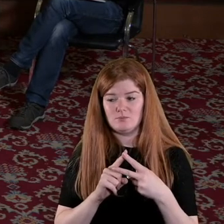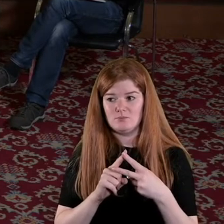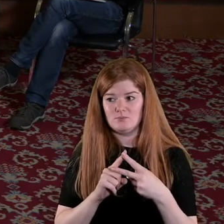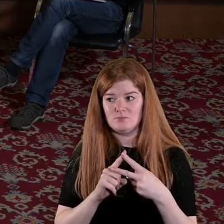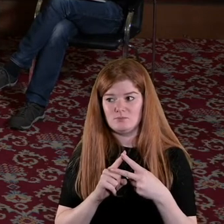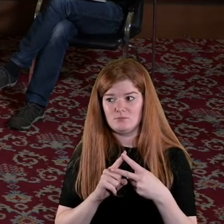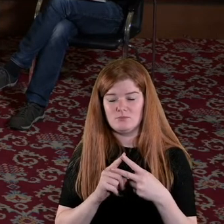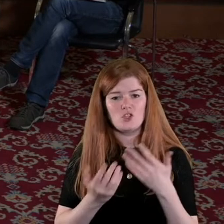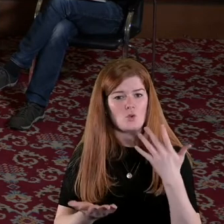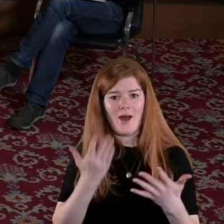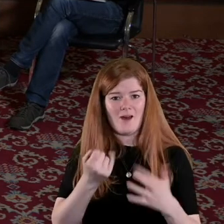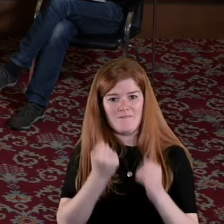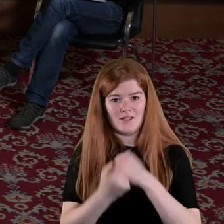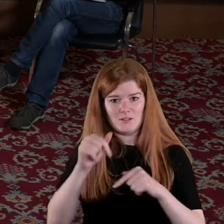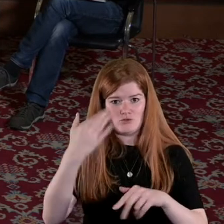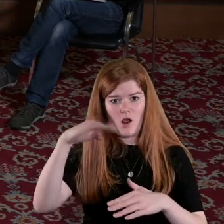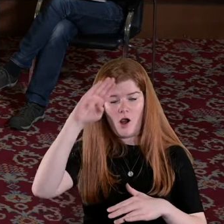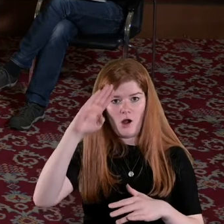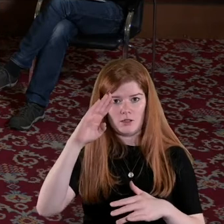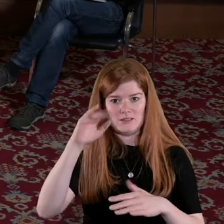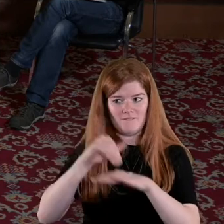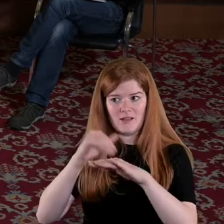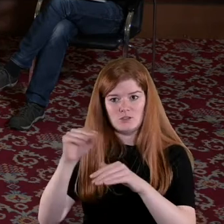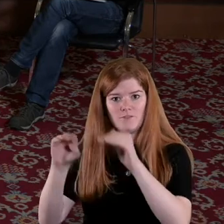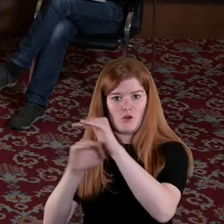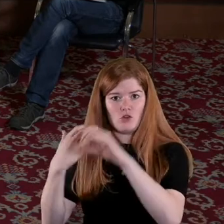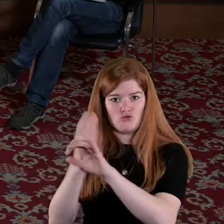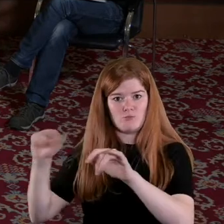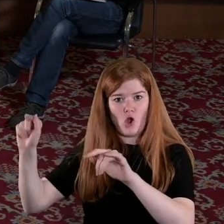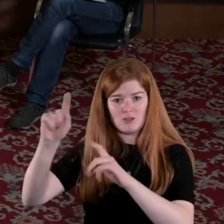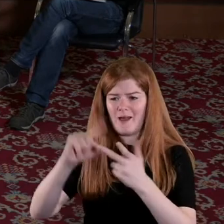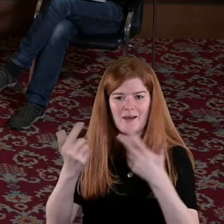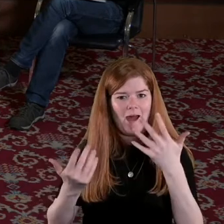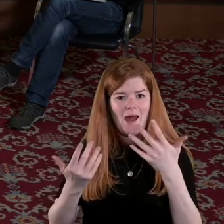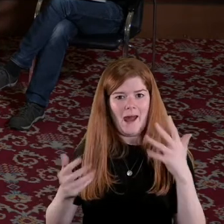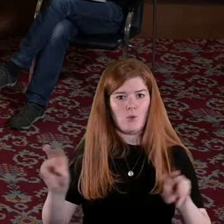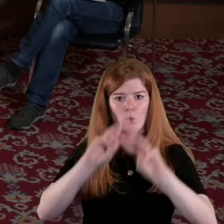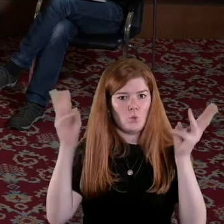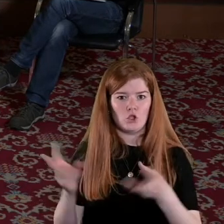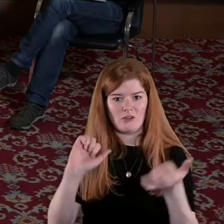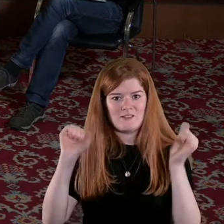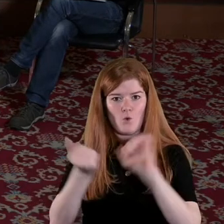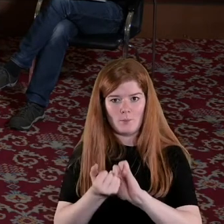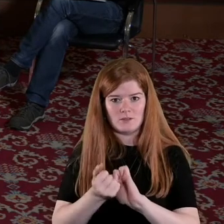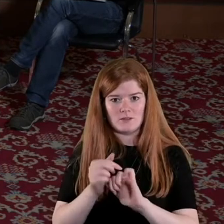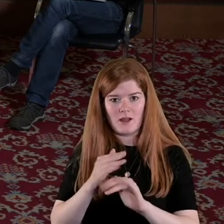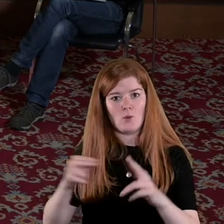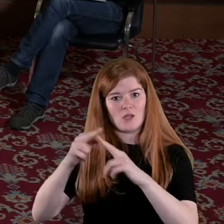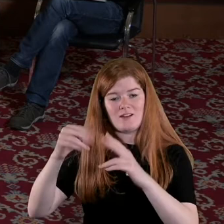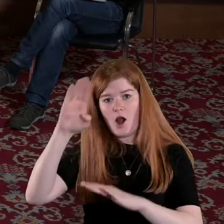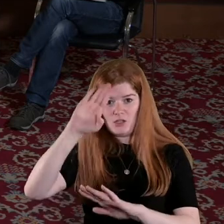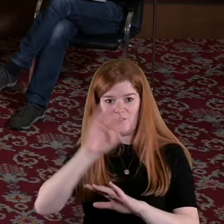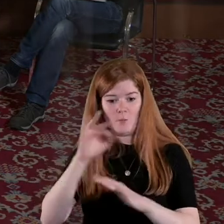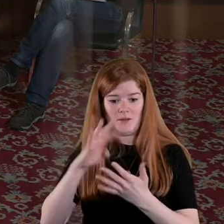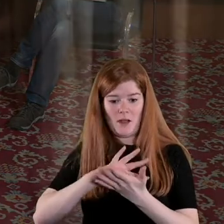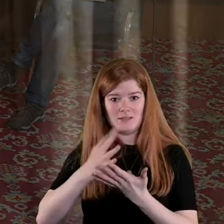how do events in Ireland resonate abroad and how does the fact that the world has been transformed beyond Irish borders in 1919